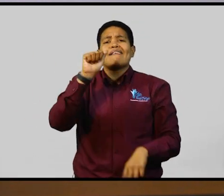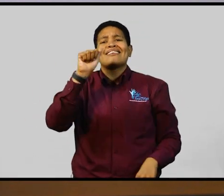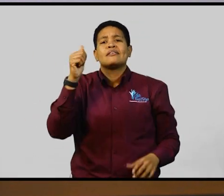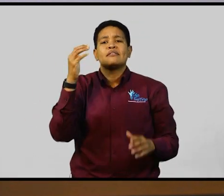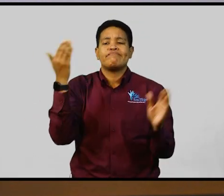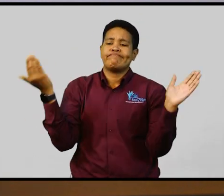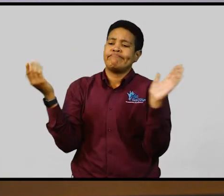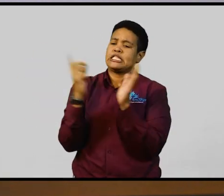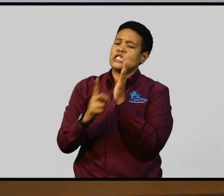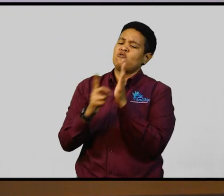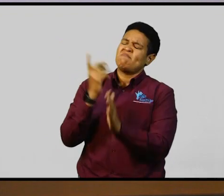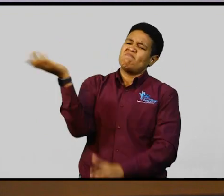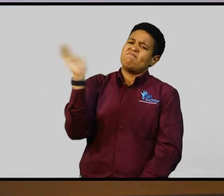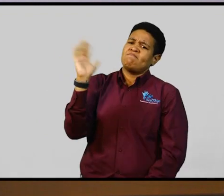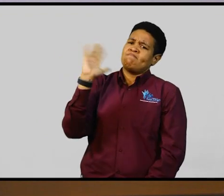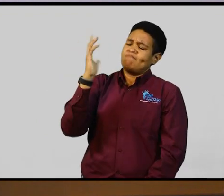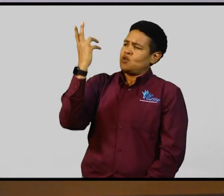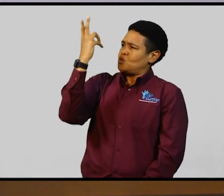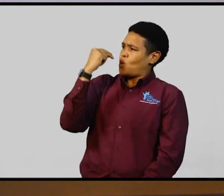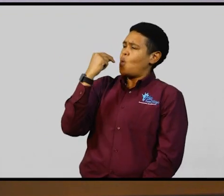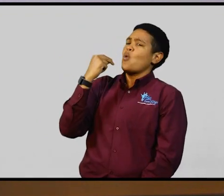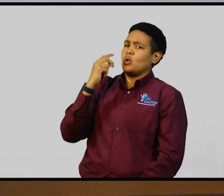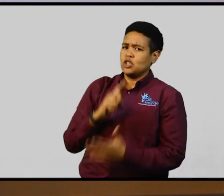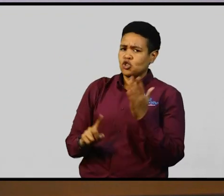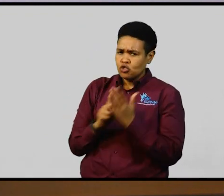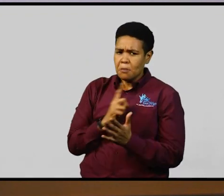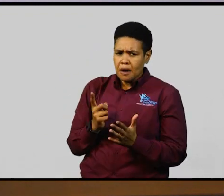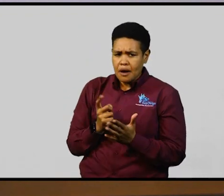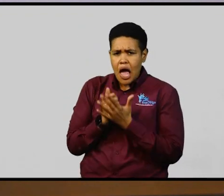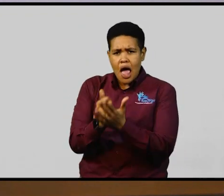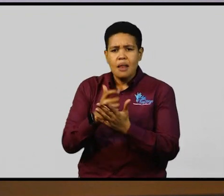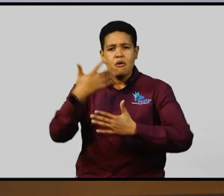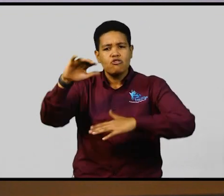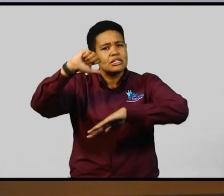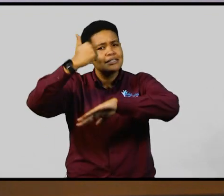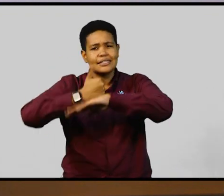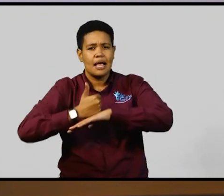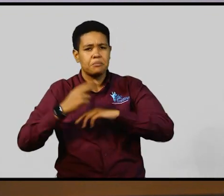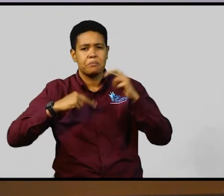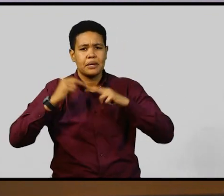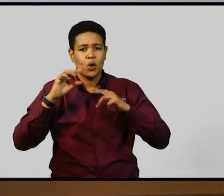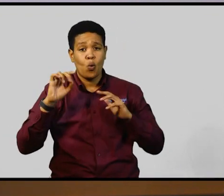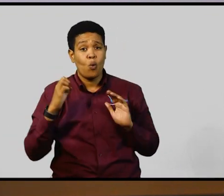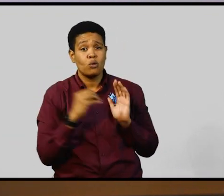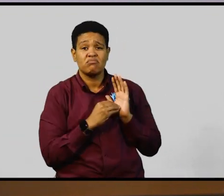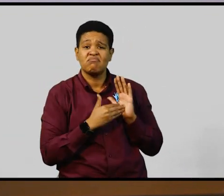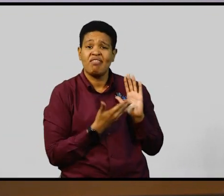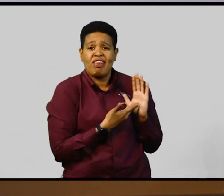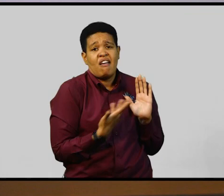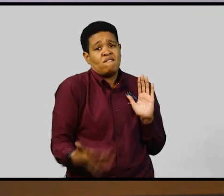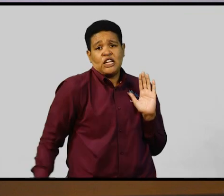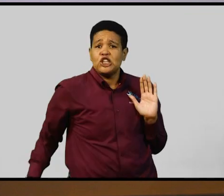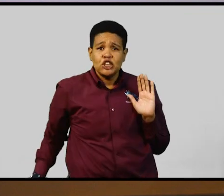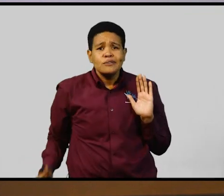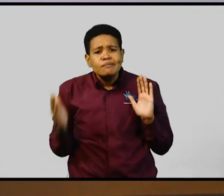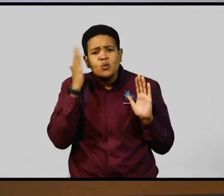practices in the society, have already been established based on the building act, which